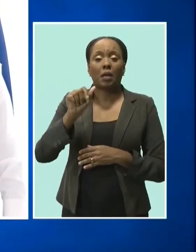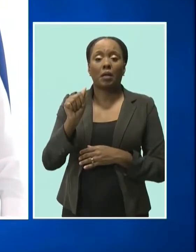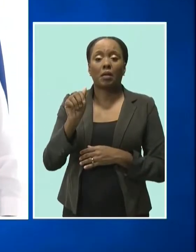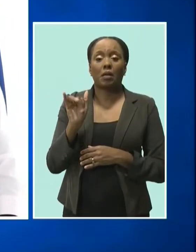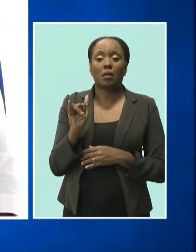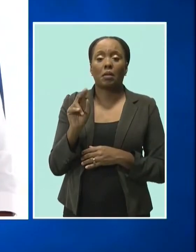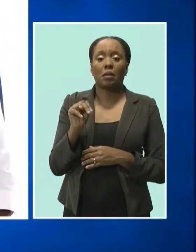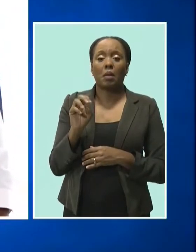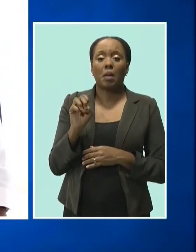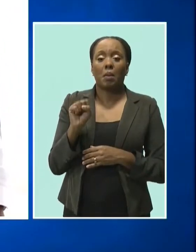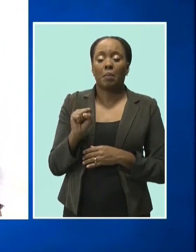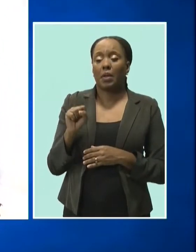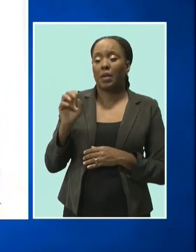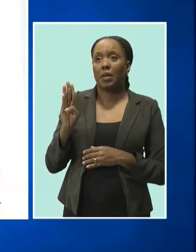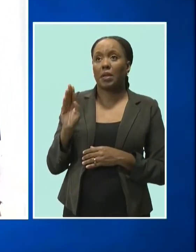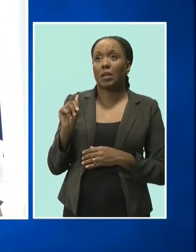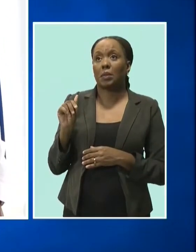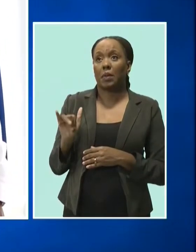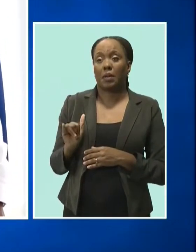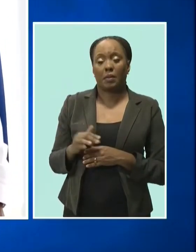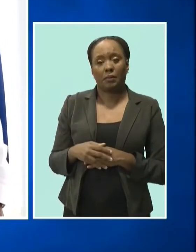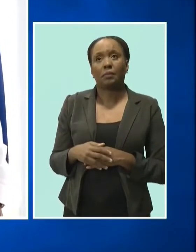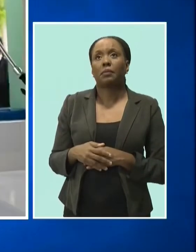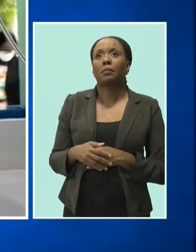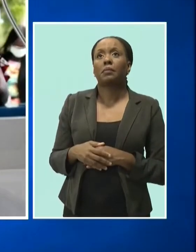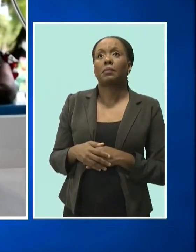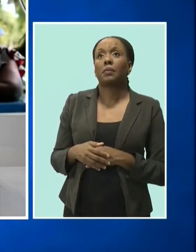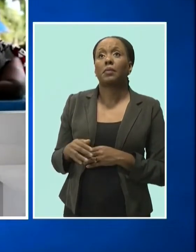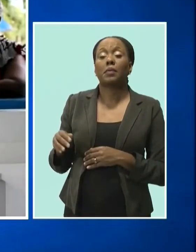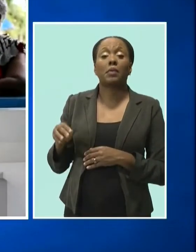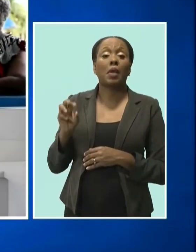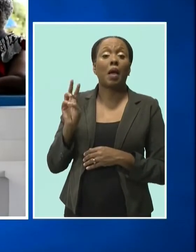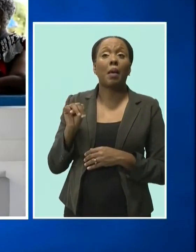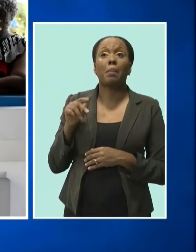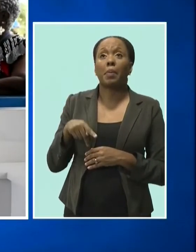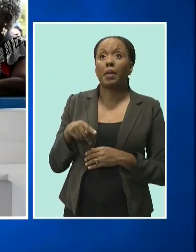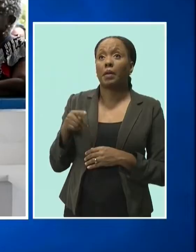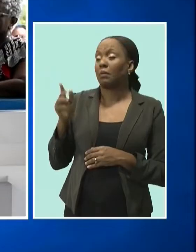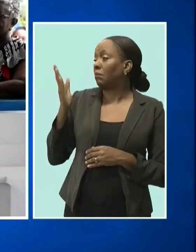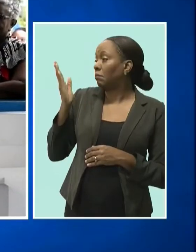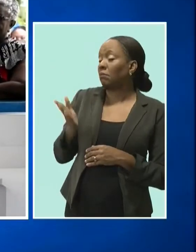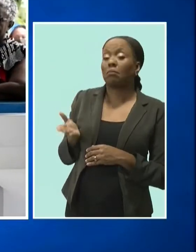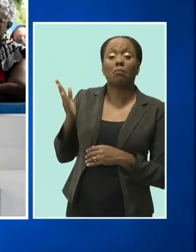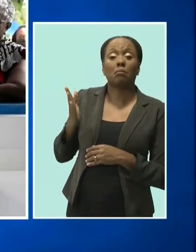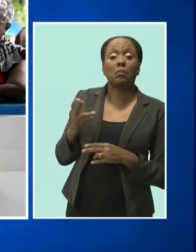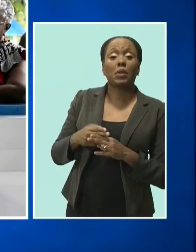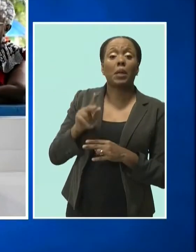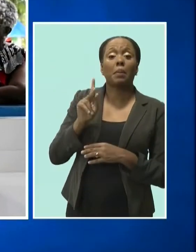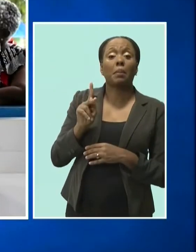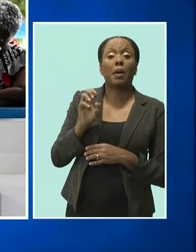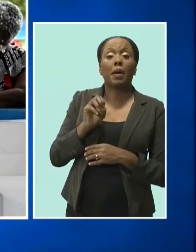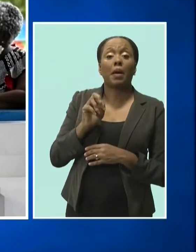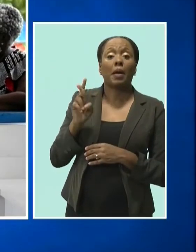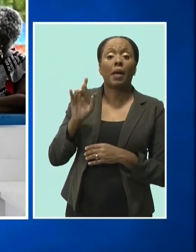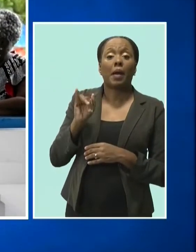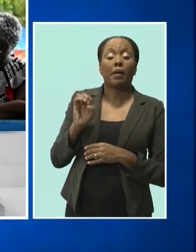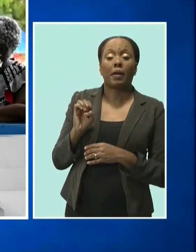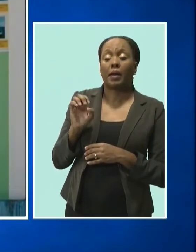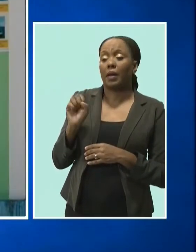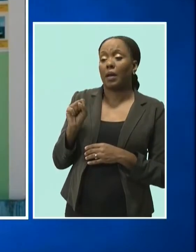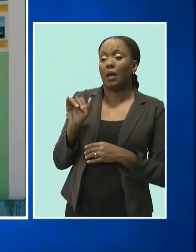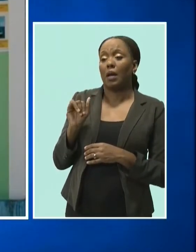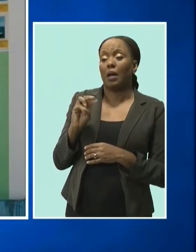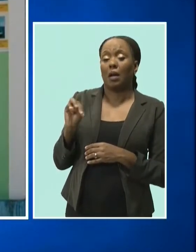Joined by MP for the area, Kerry Simmons, he said addressing the key issues fisherful face at this market was important.